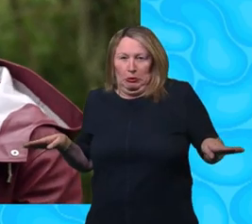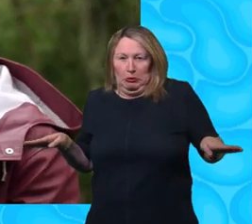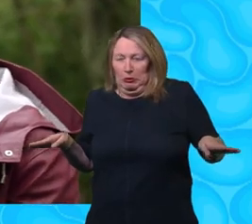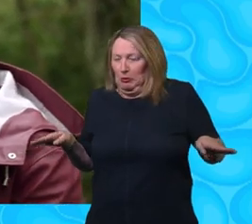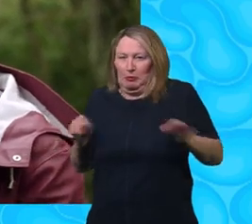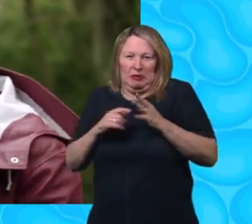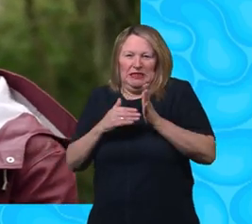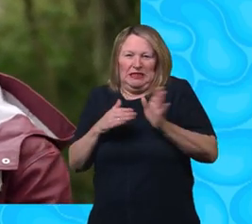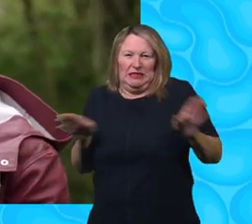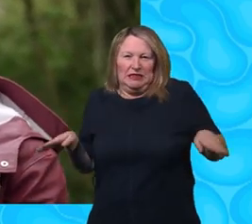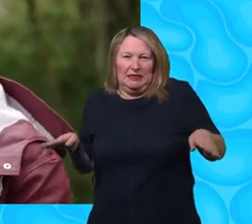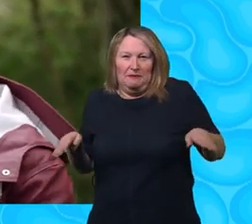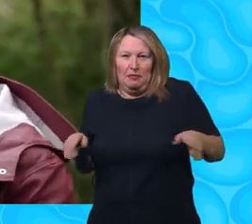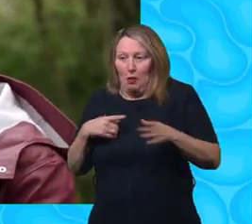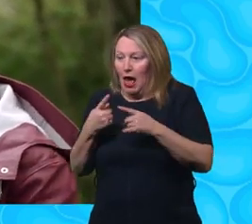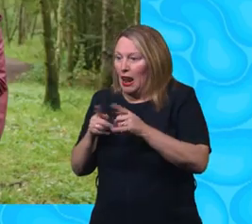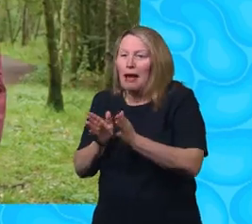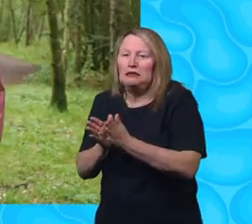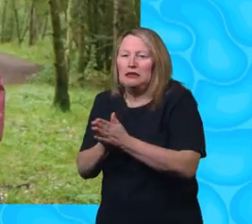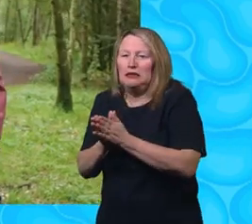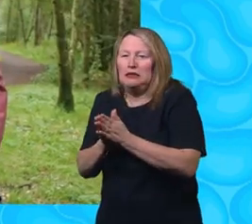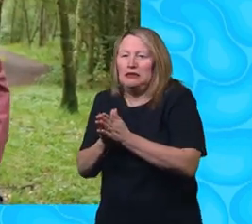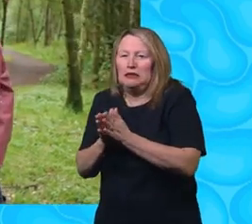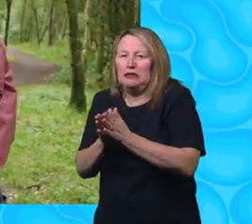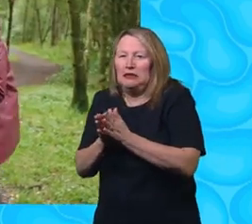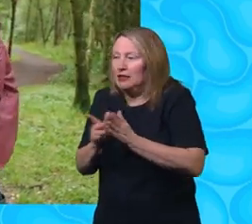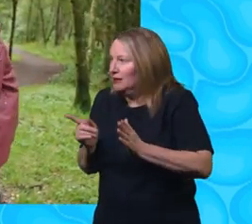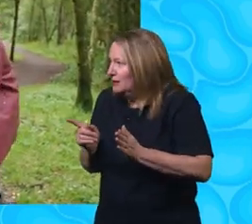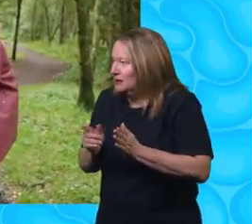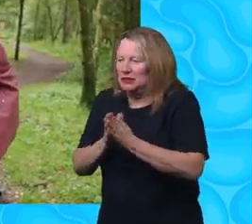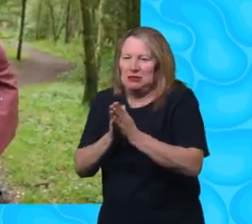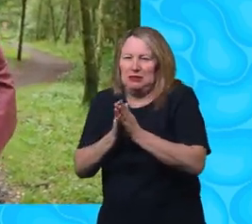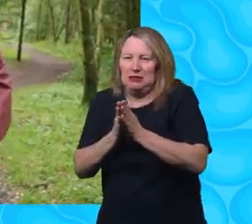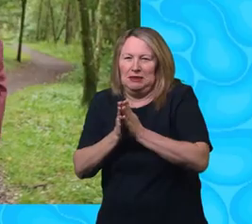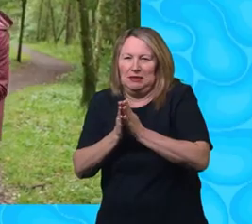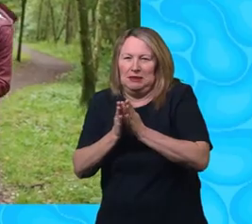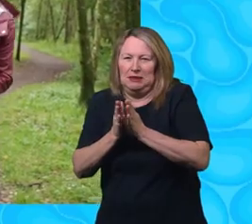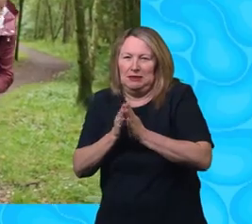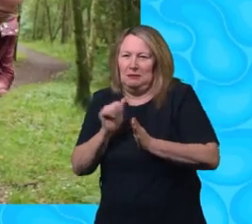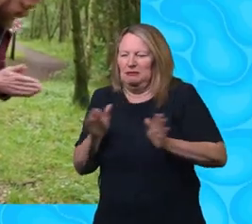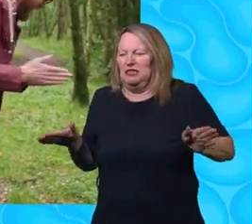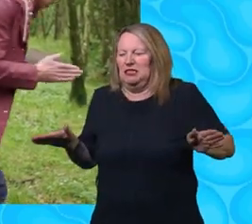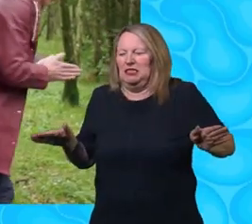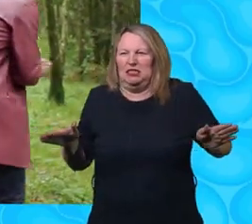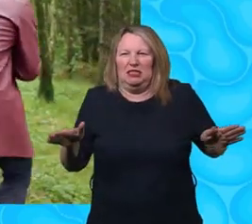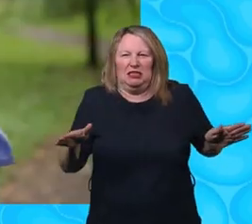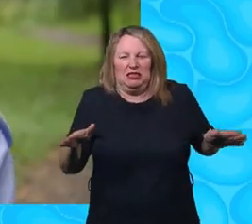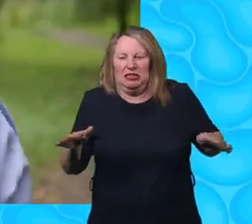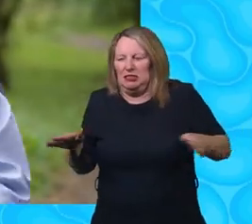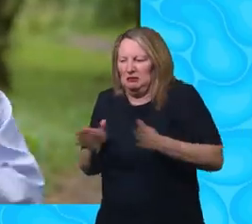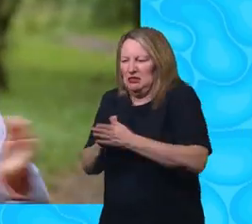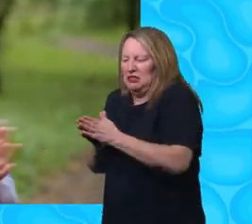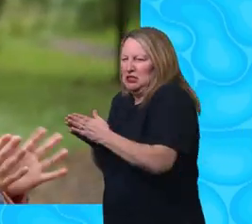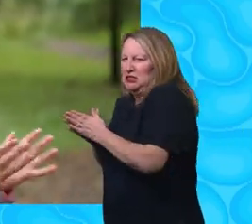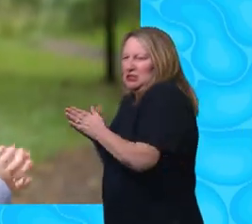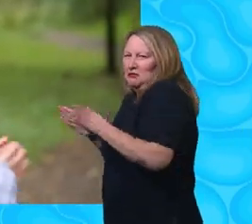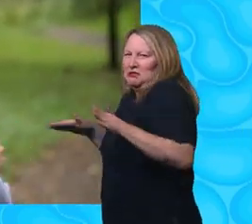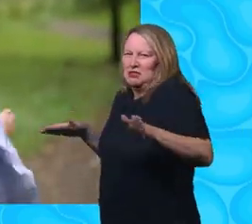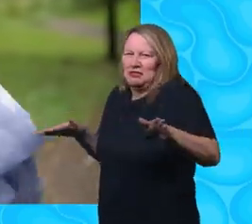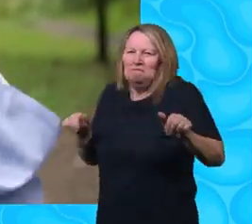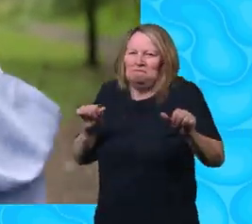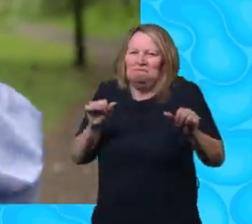Bzzz. Shall we try and do it with our hands and clap them together? Ready? Right, go on a circle. Bzzz. Bzzz.